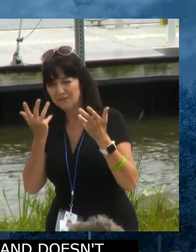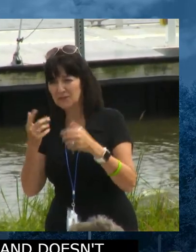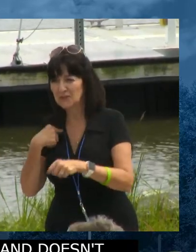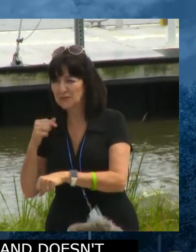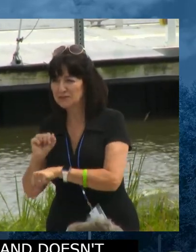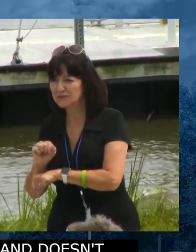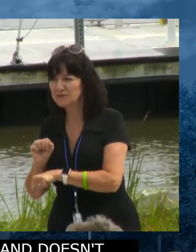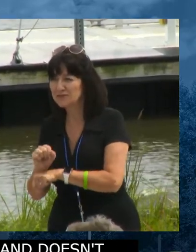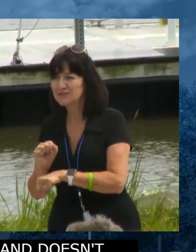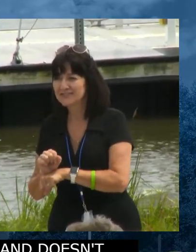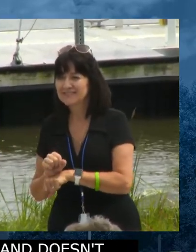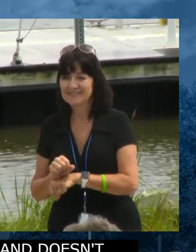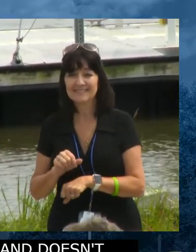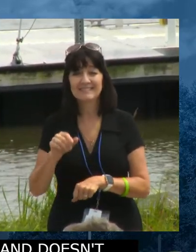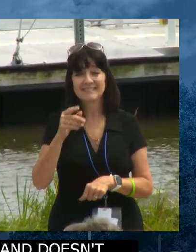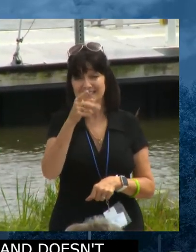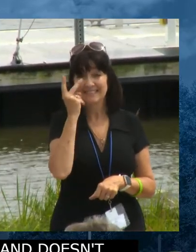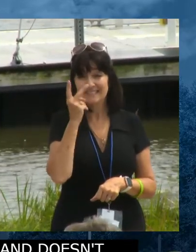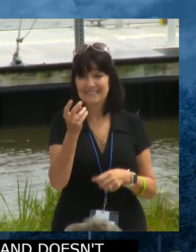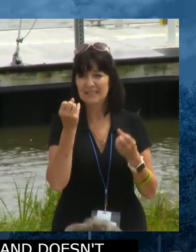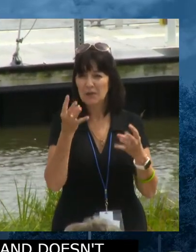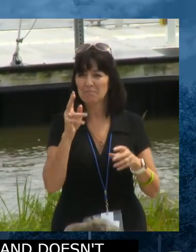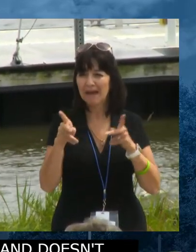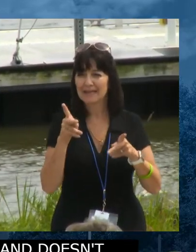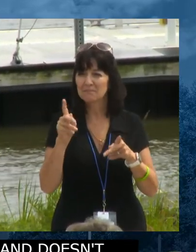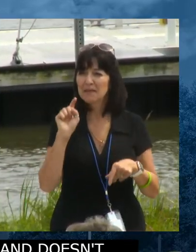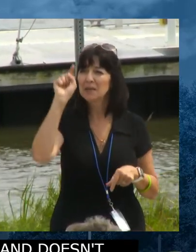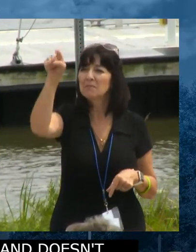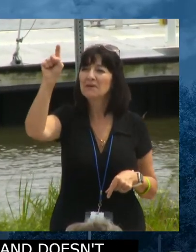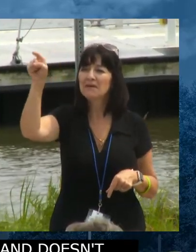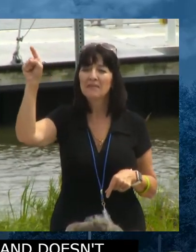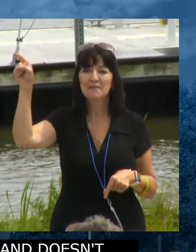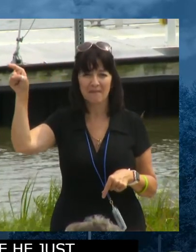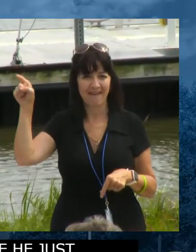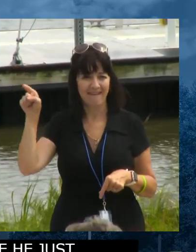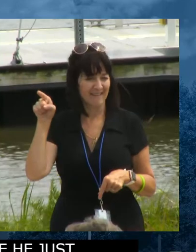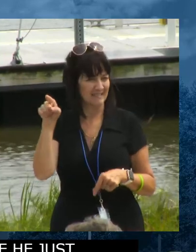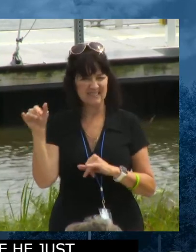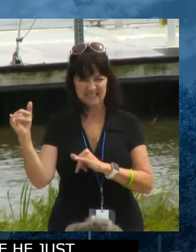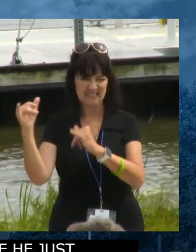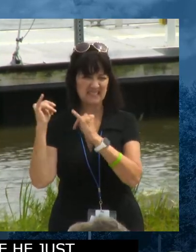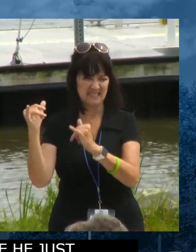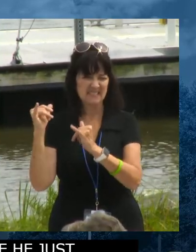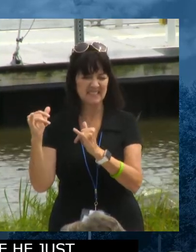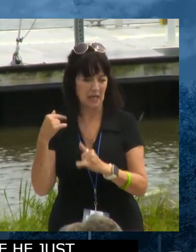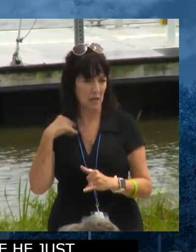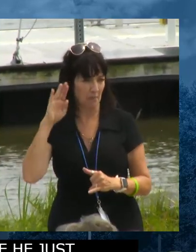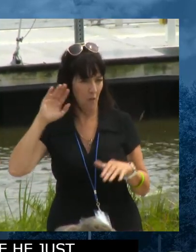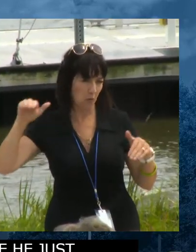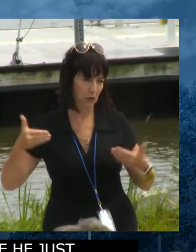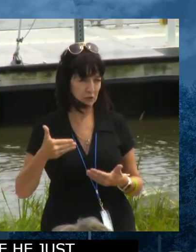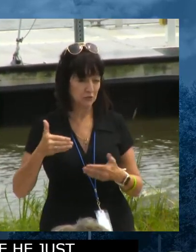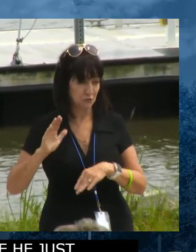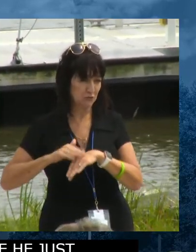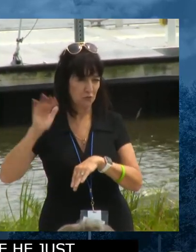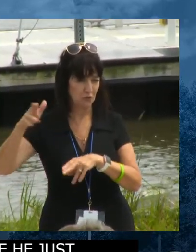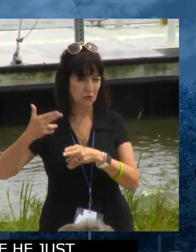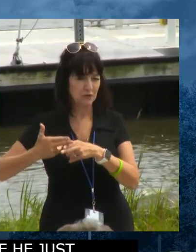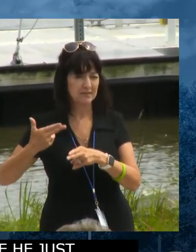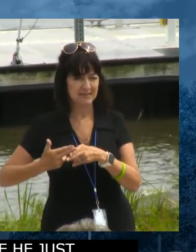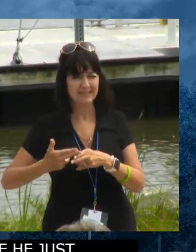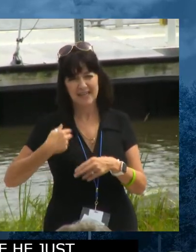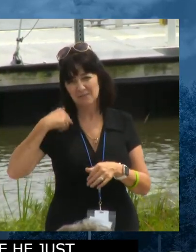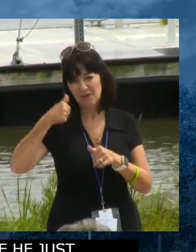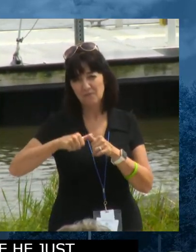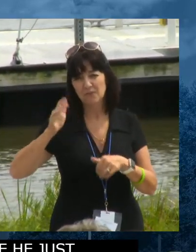a whole lot of people that are just the very same way. And I'm going to introduce a couple of them and share that with you. I once had an employee that had